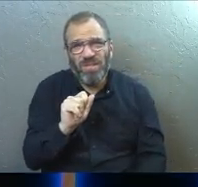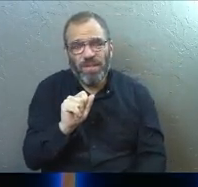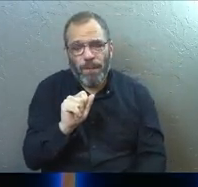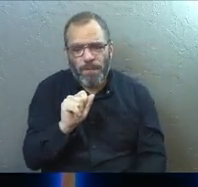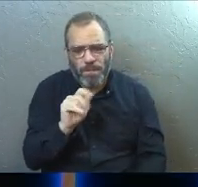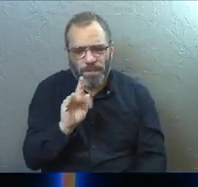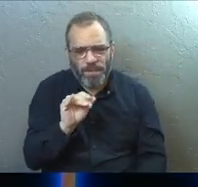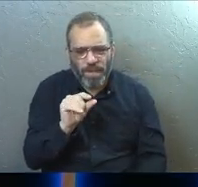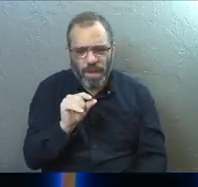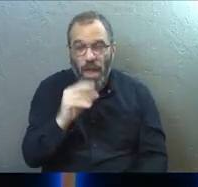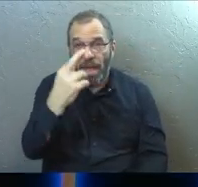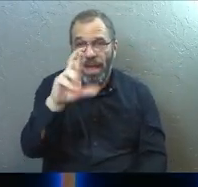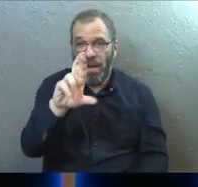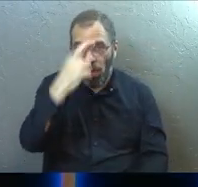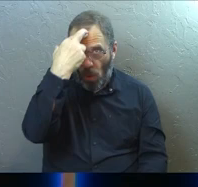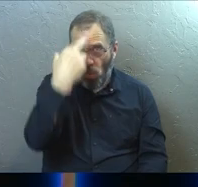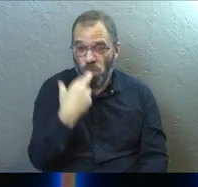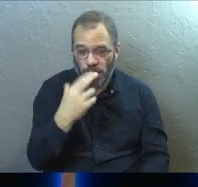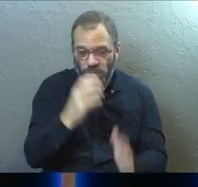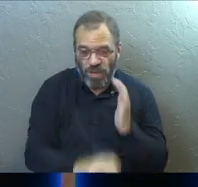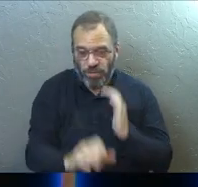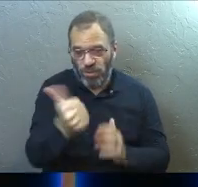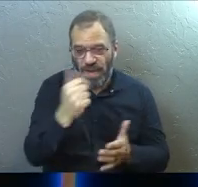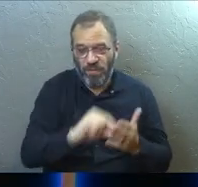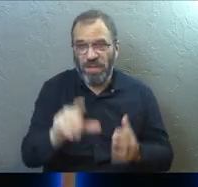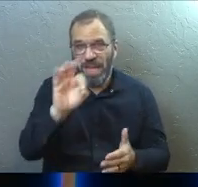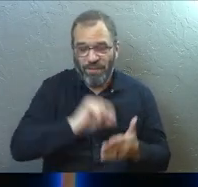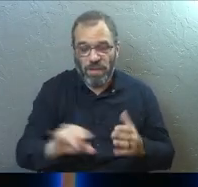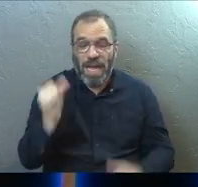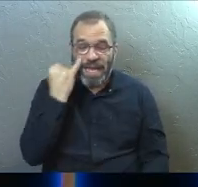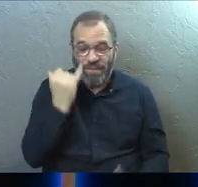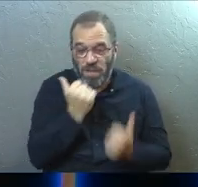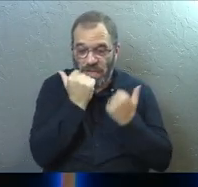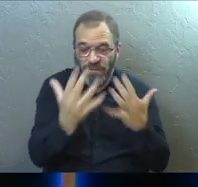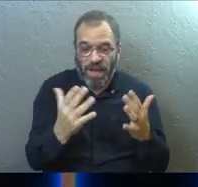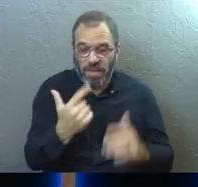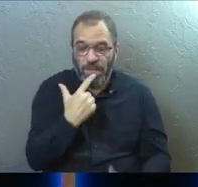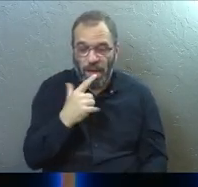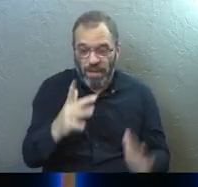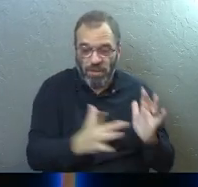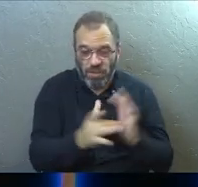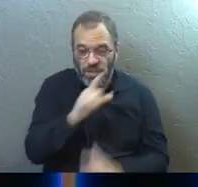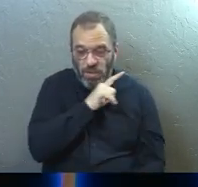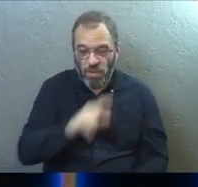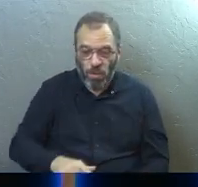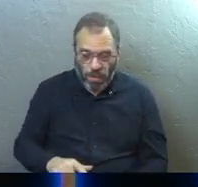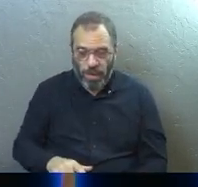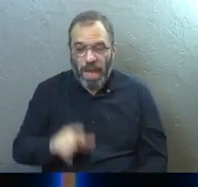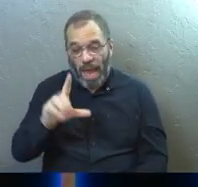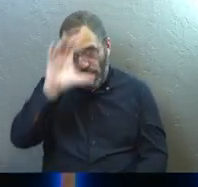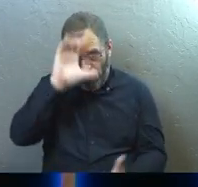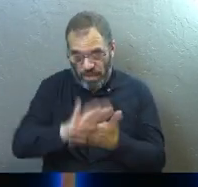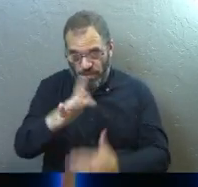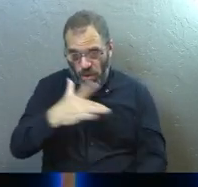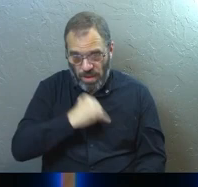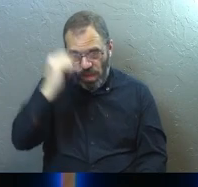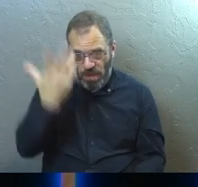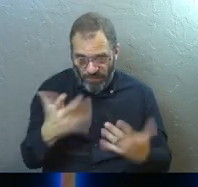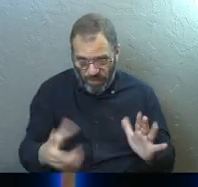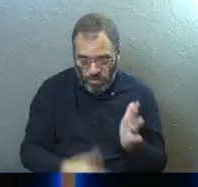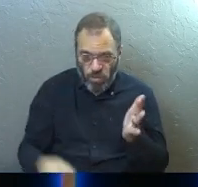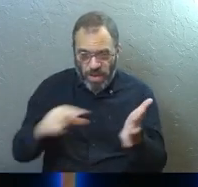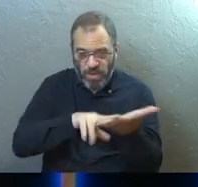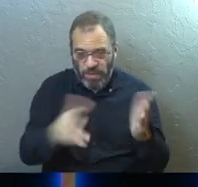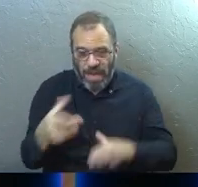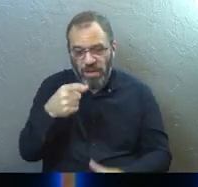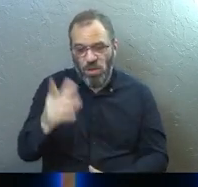There's a verse in Romans 10, 9 and 10. It says, if you confess with your mouth that Jesus is Lord, if you believe in your heart that God raised